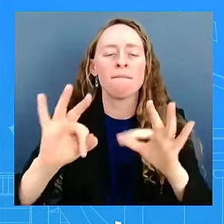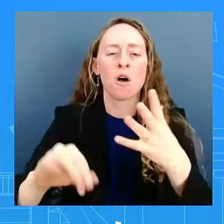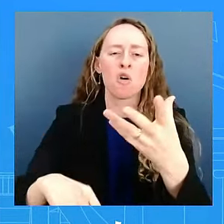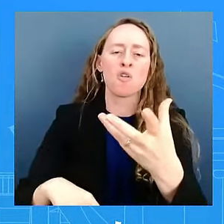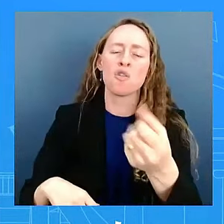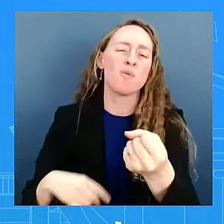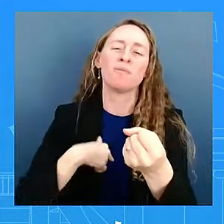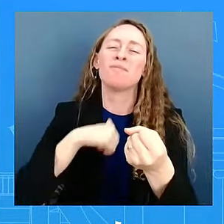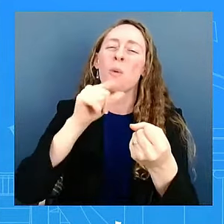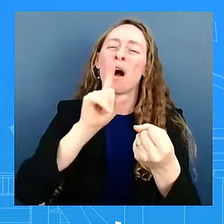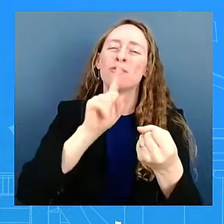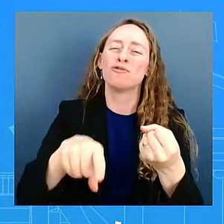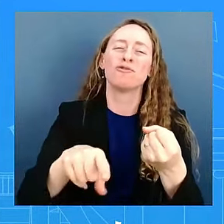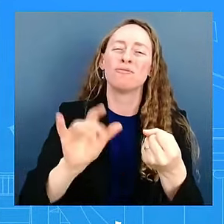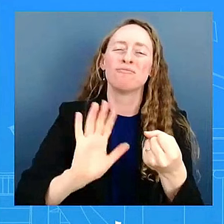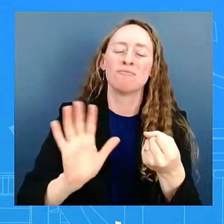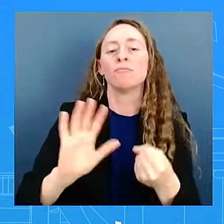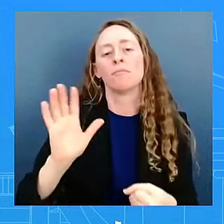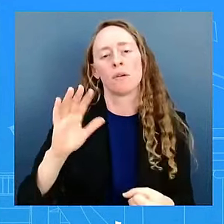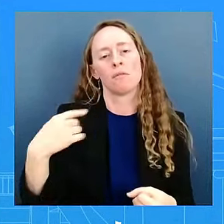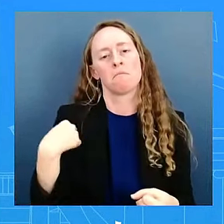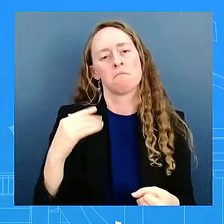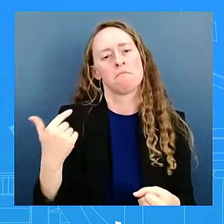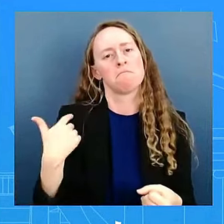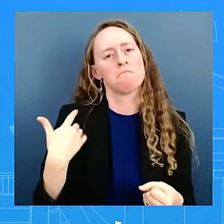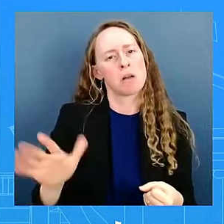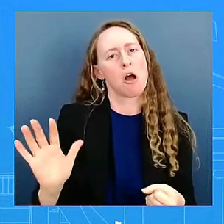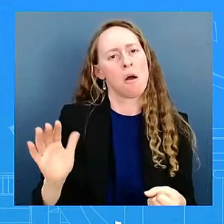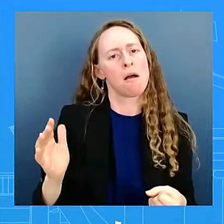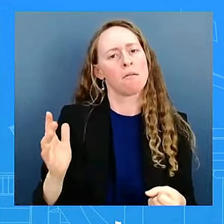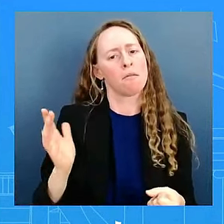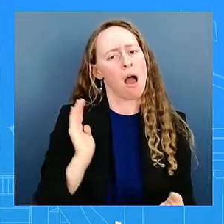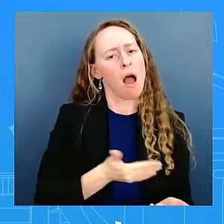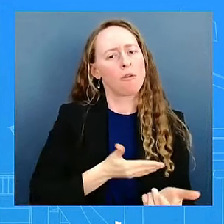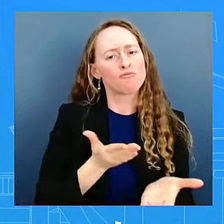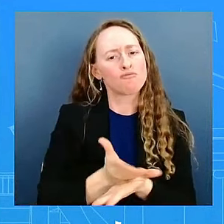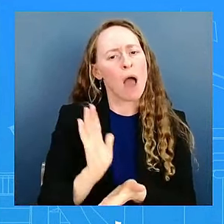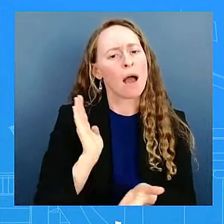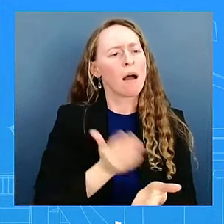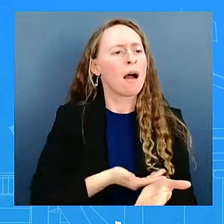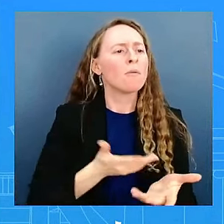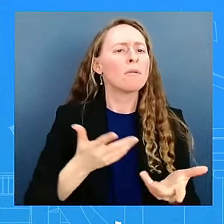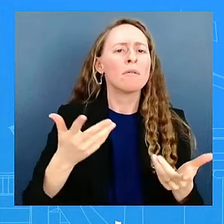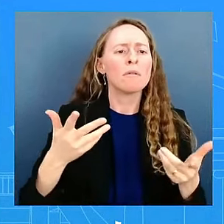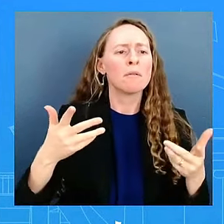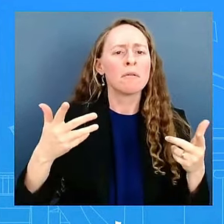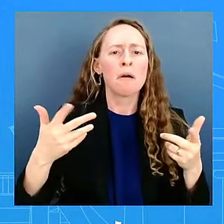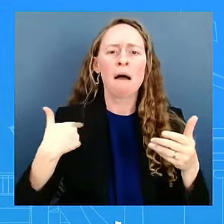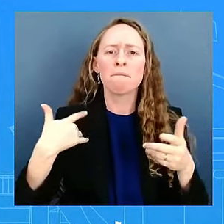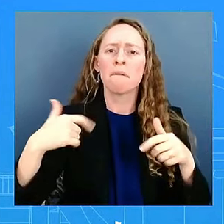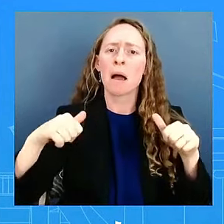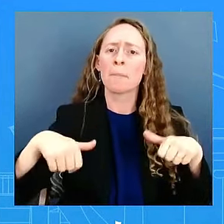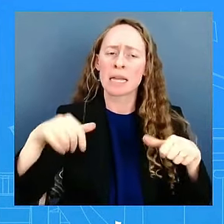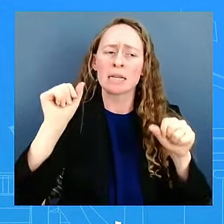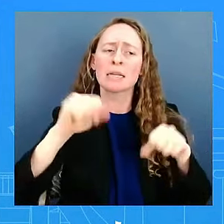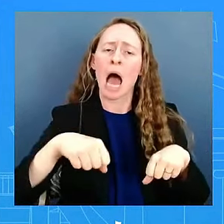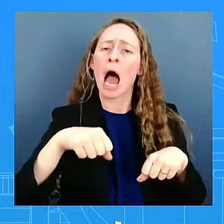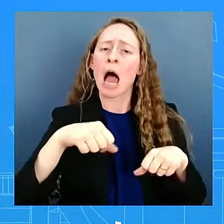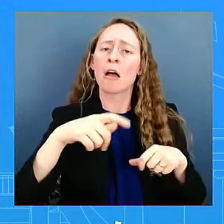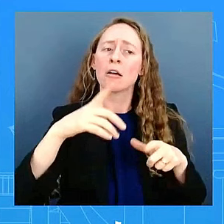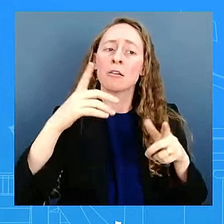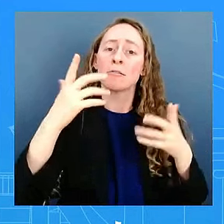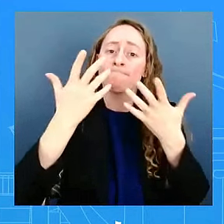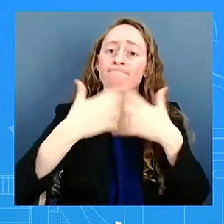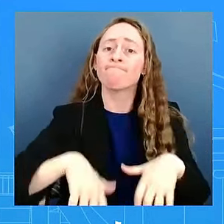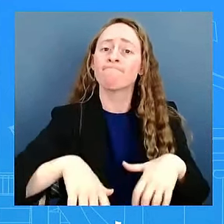abilities in terms of consequences one way or another based on what we see coming out of electoral authorities in Venezuela. It's in their